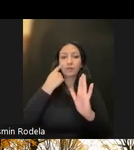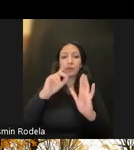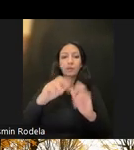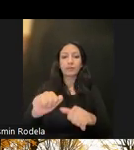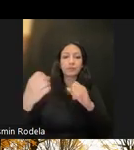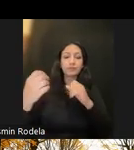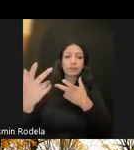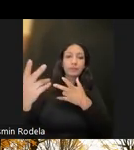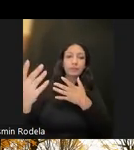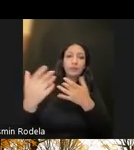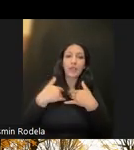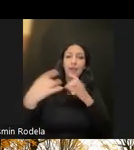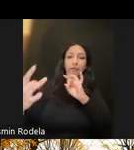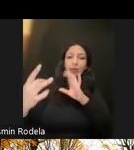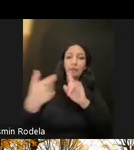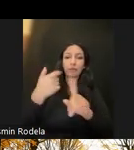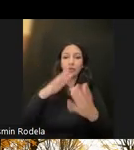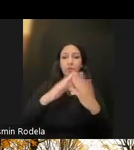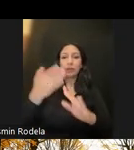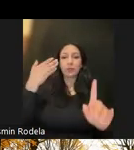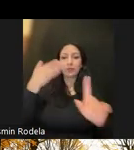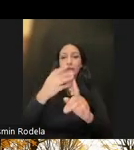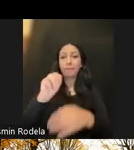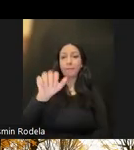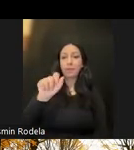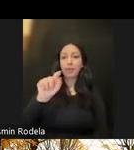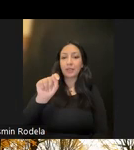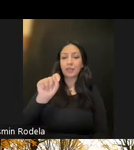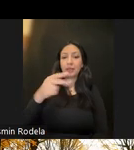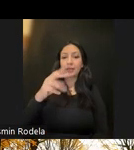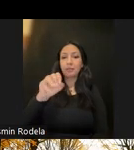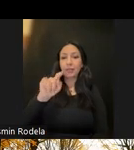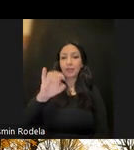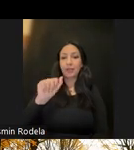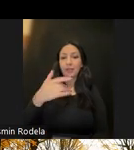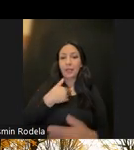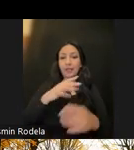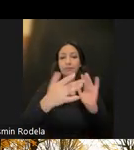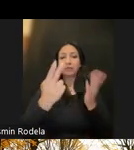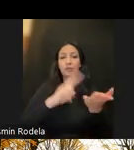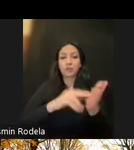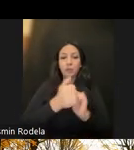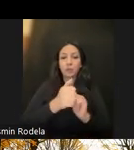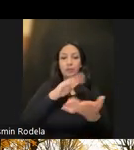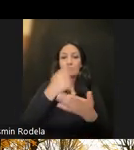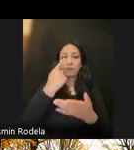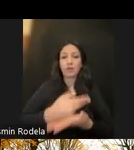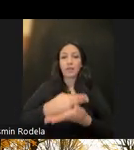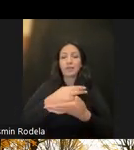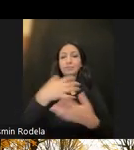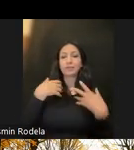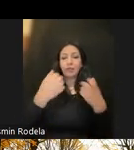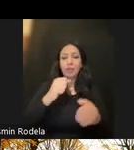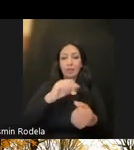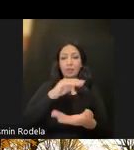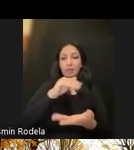our communities directly. So Mathematica has subcontracted with the Center for Healthcare Strategies to do a series of